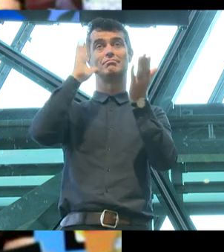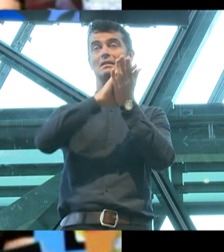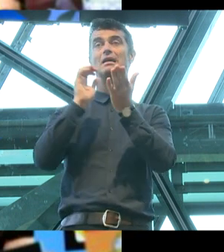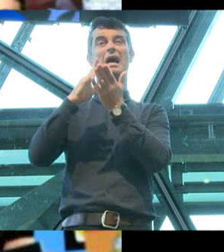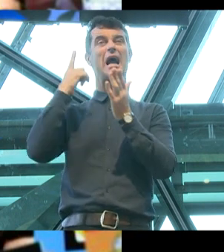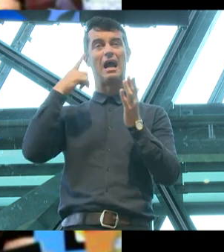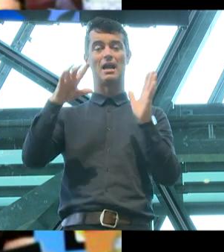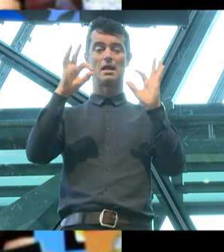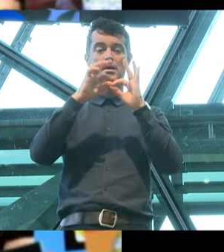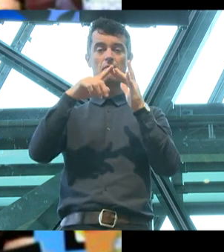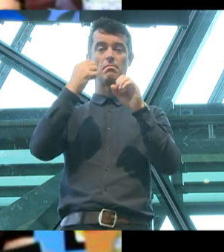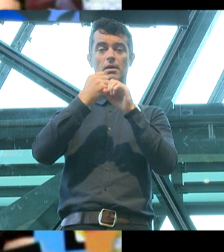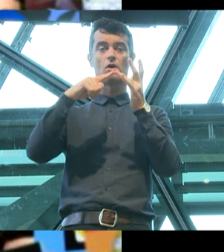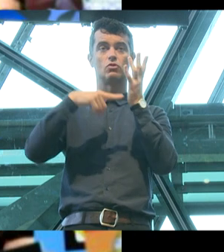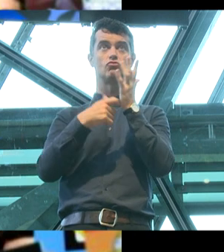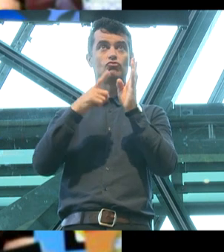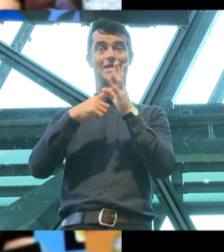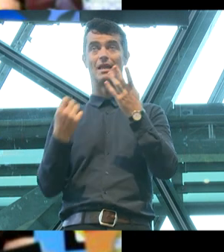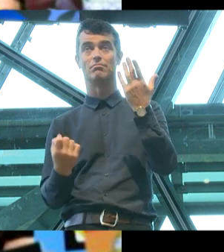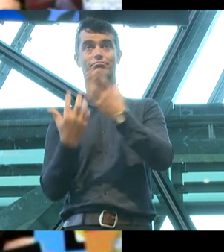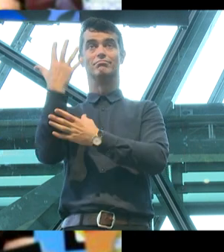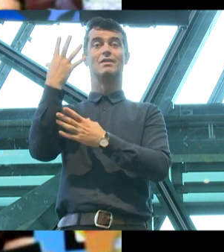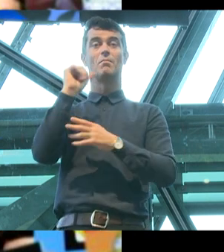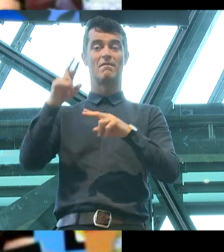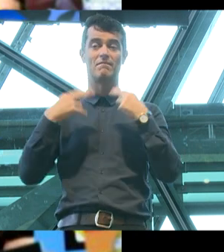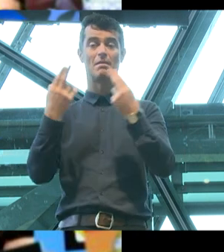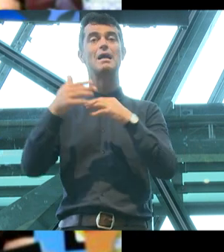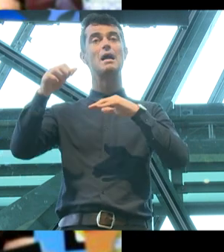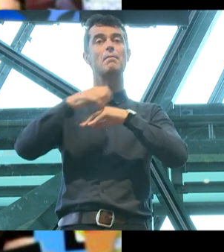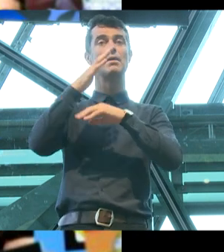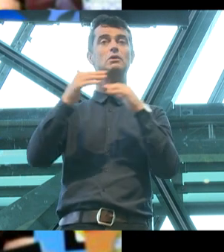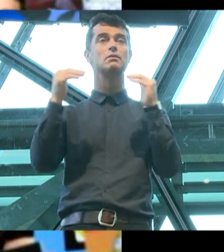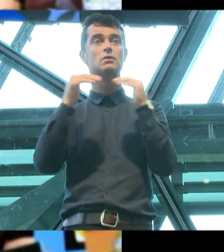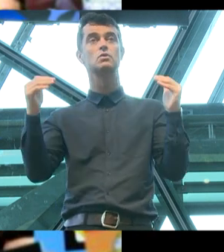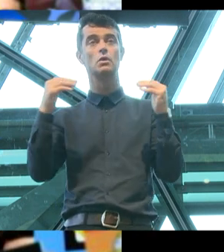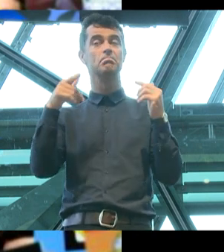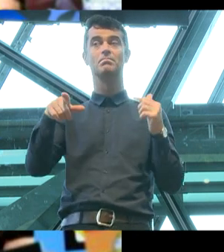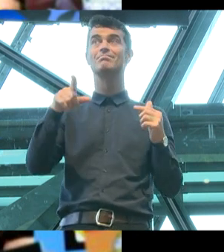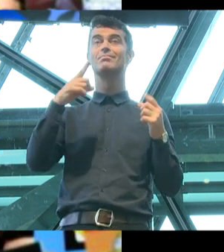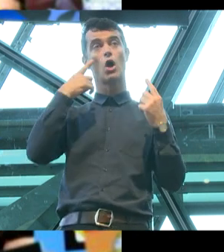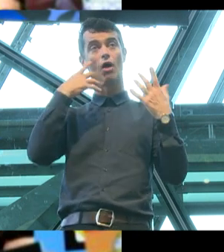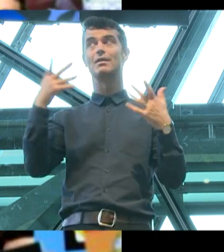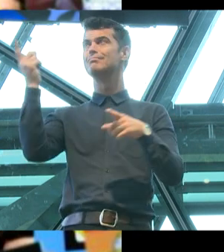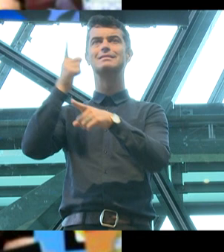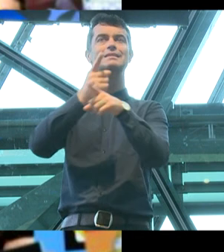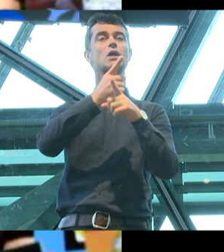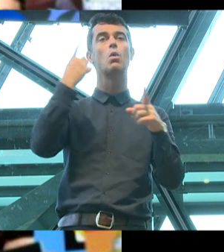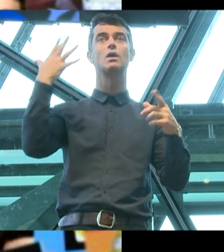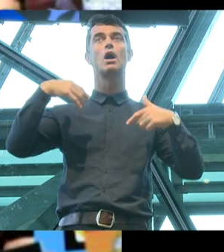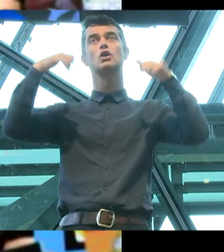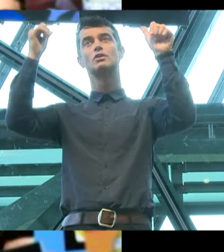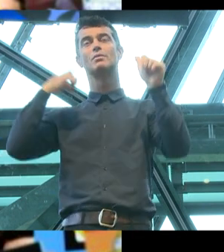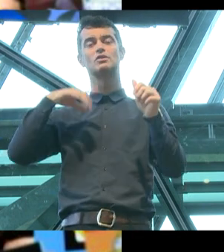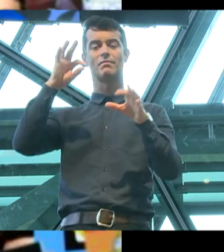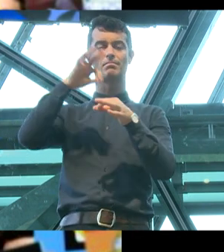was brought to the surface in their families. Marriage equality, as it's often been said, wasn't achieved because of this